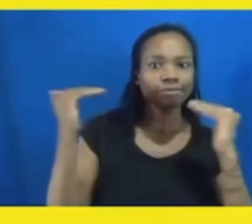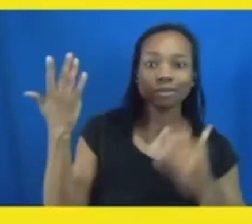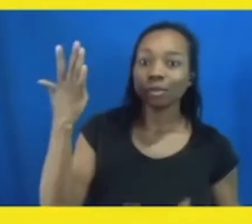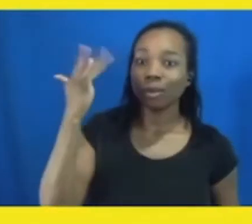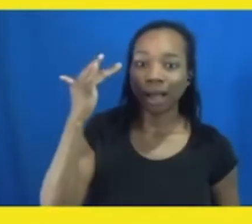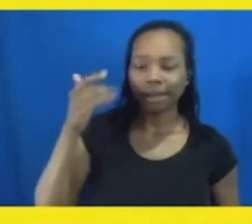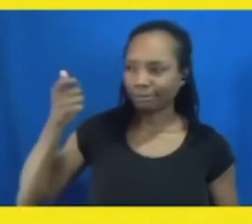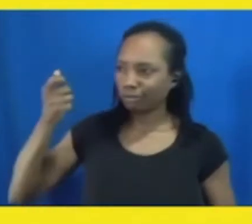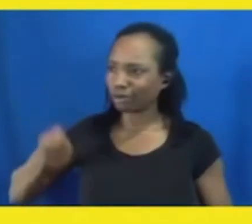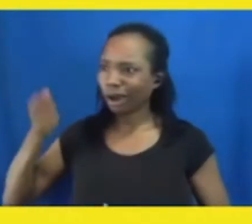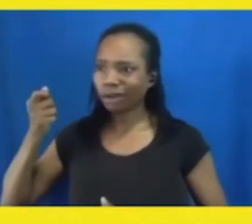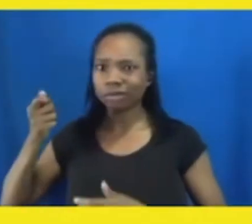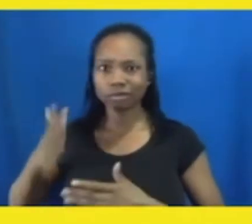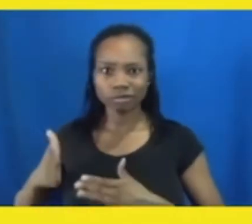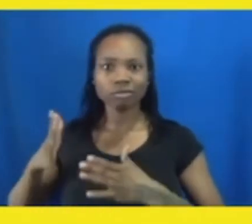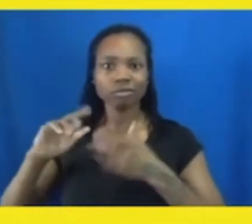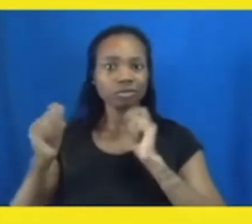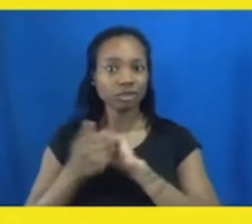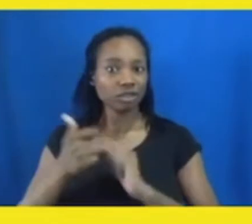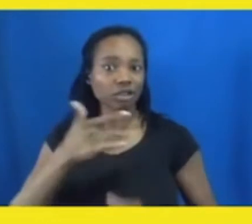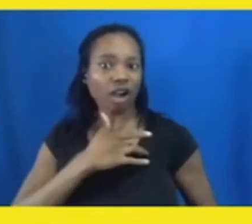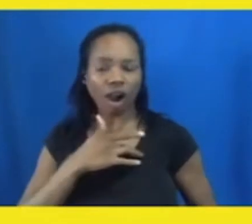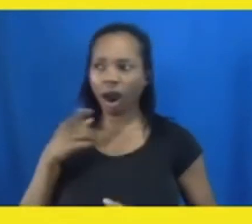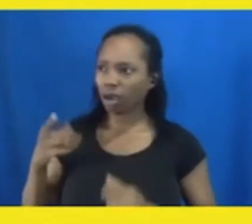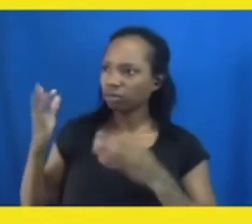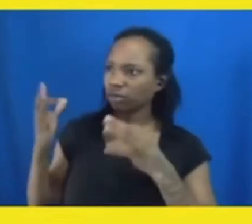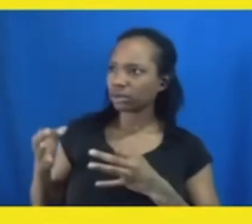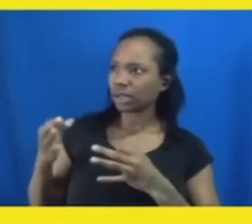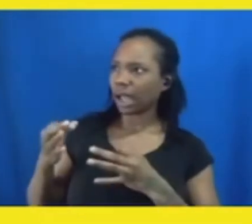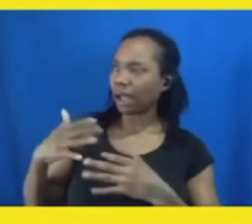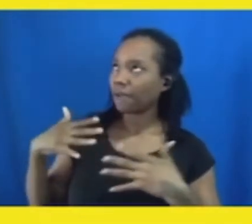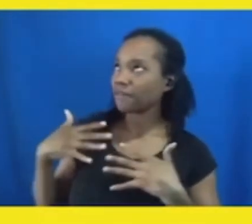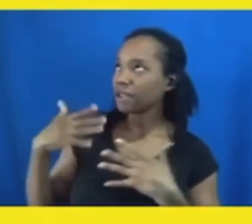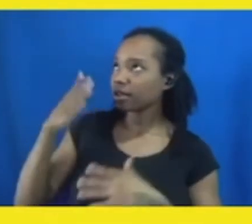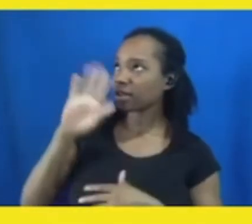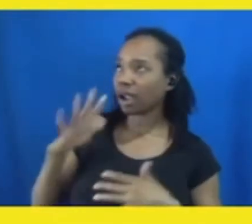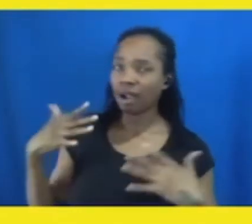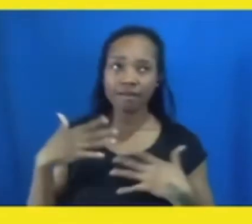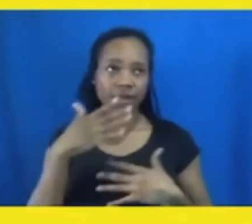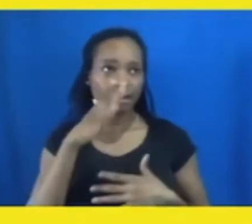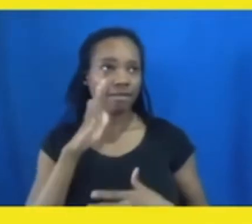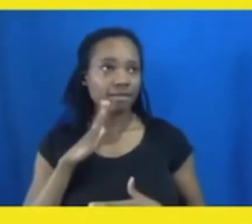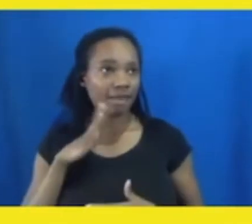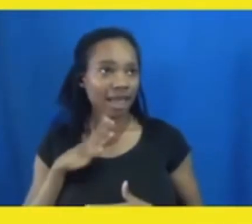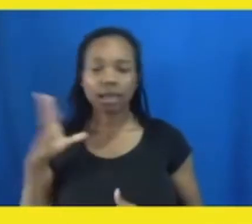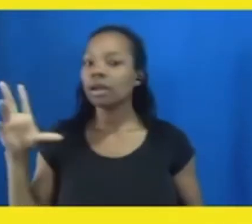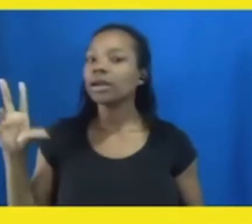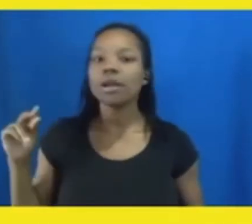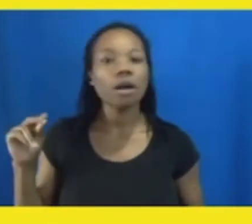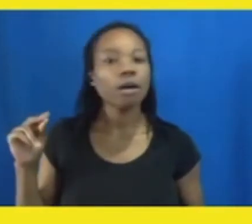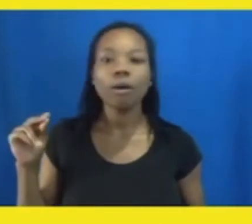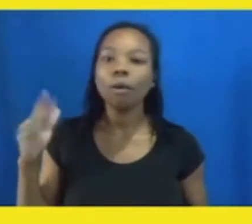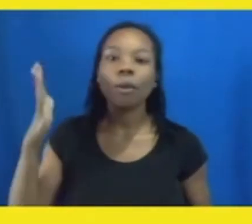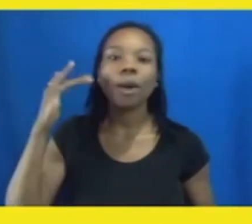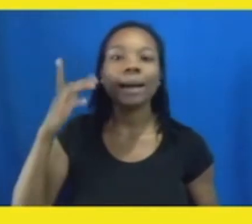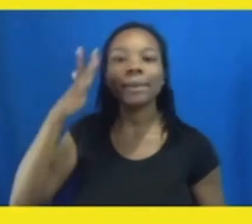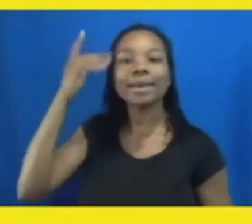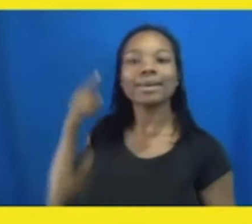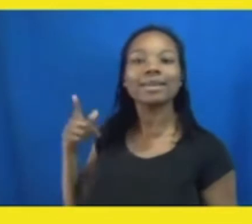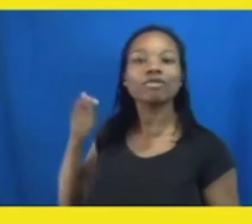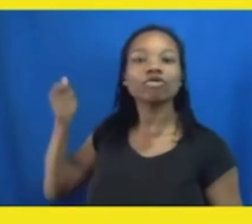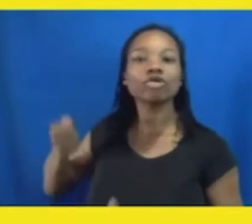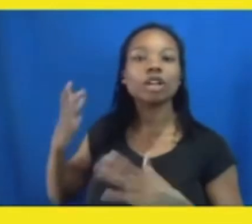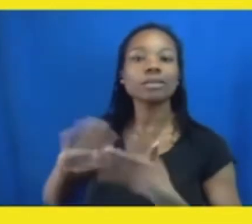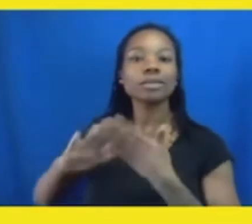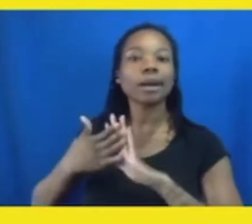fears God, not because all of a sudden he fears man, but because he is worn out. The Bible literally says that the judge